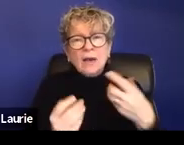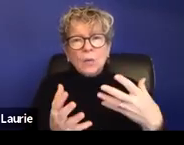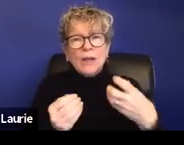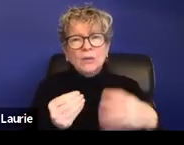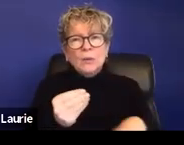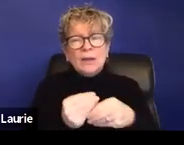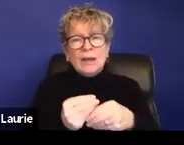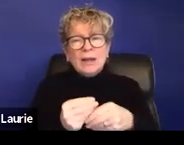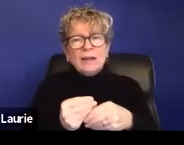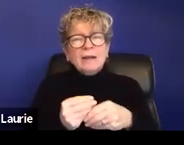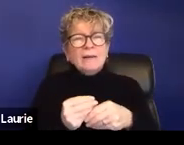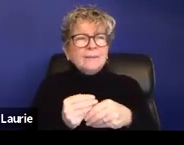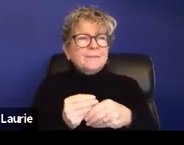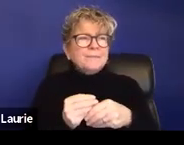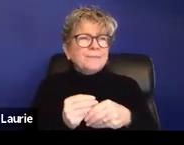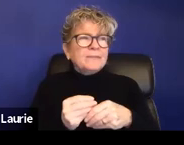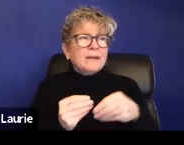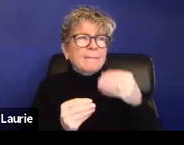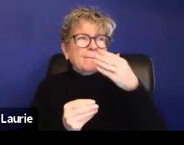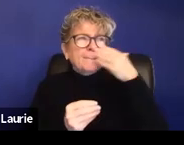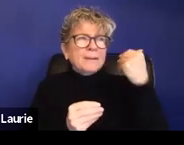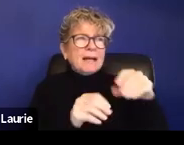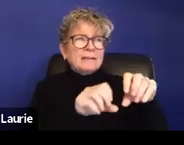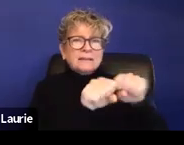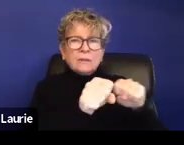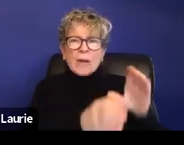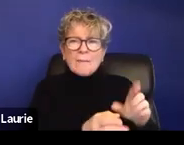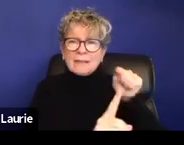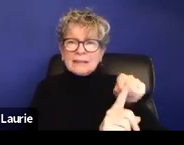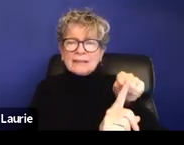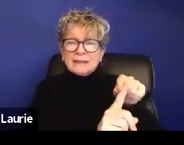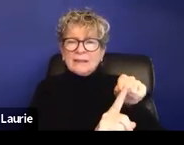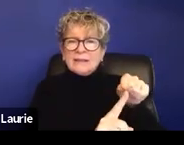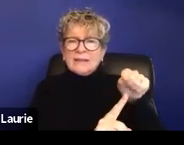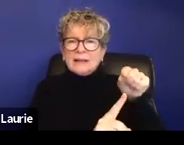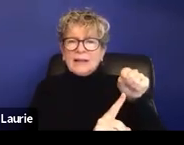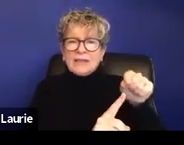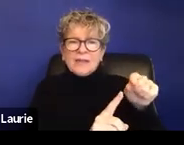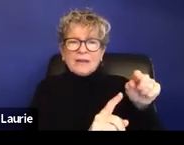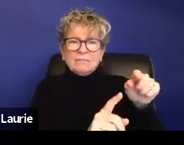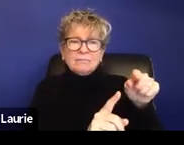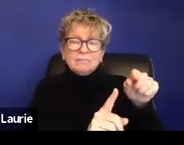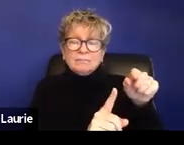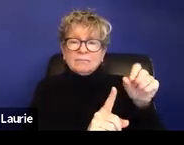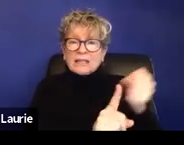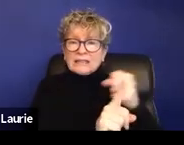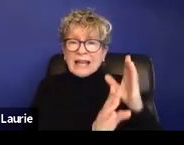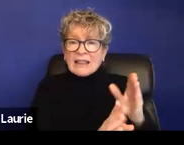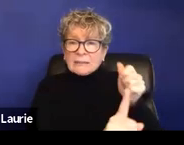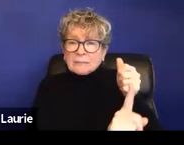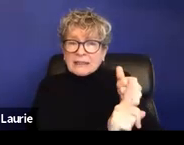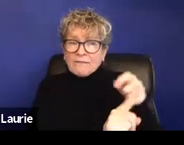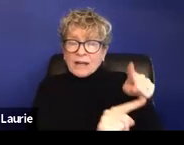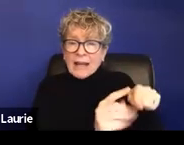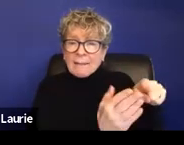um, rapist or the assailant themselves may not have the ability to pay doesn't mean that a survivor